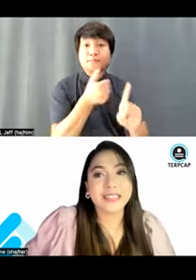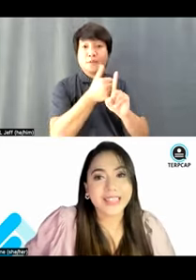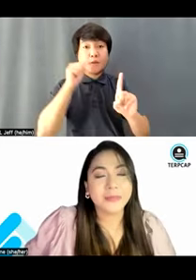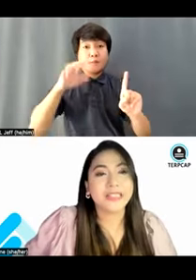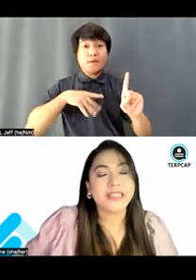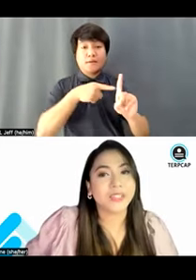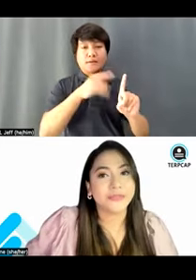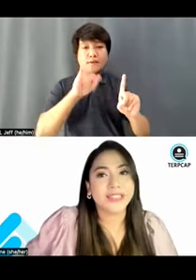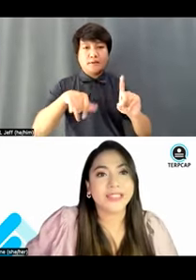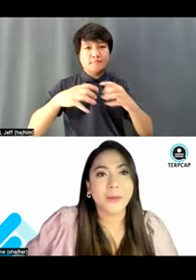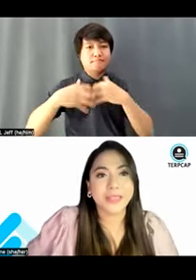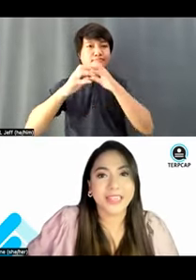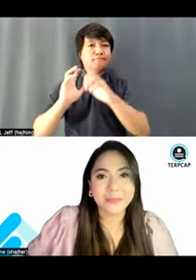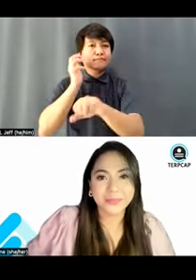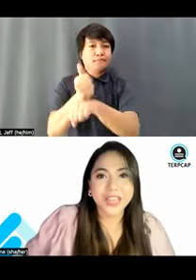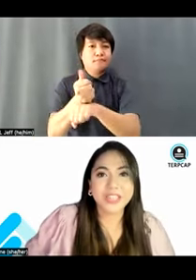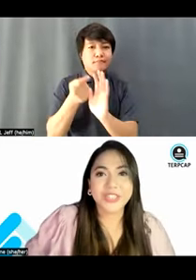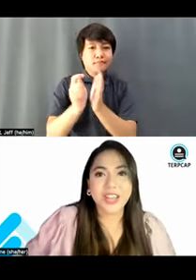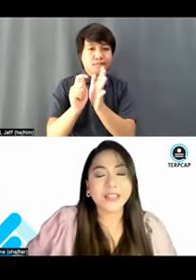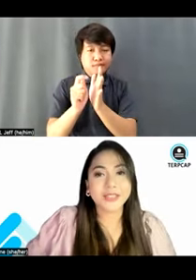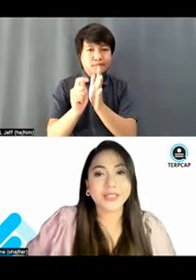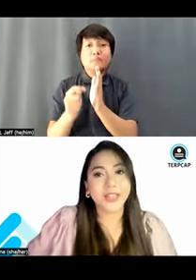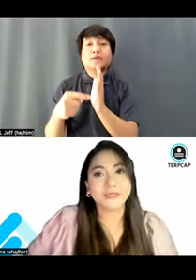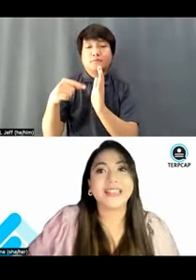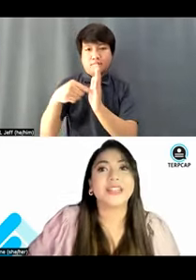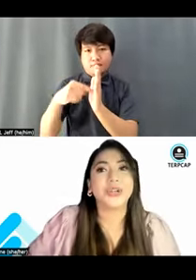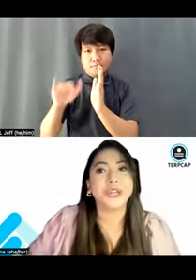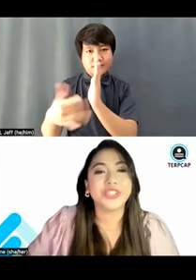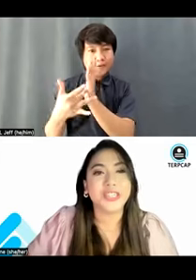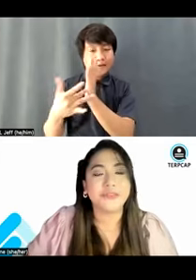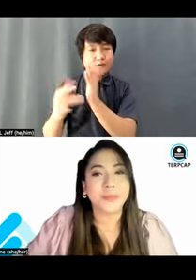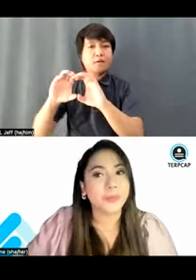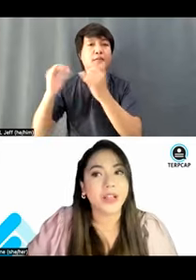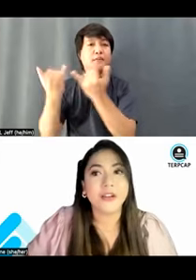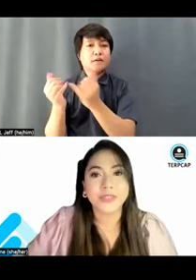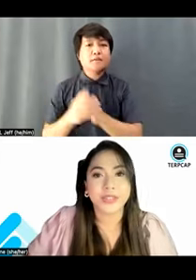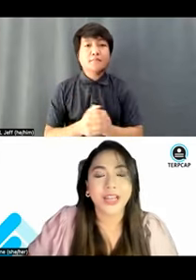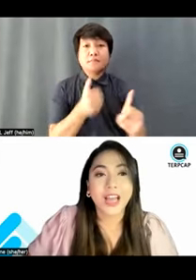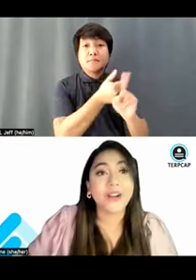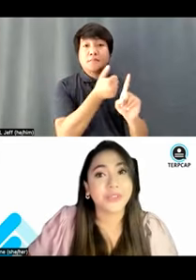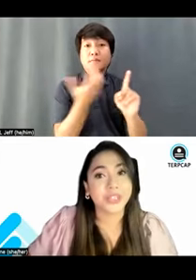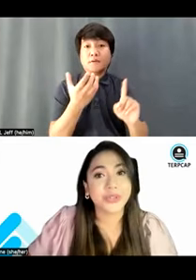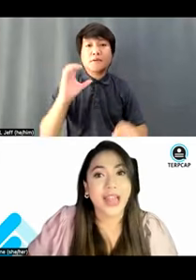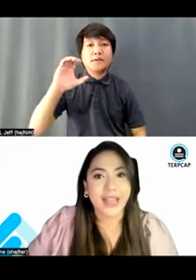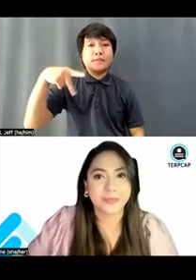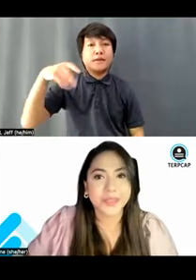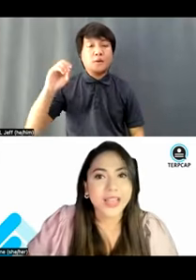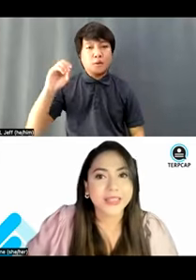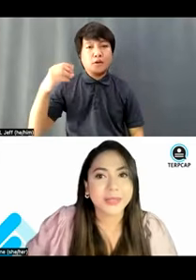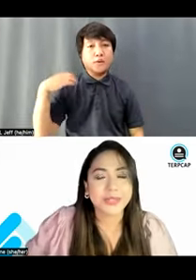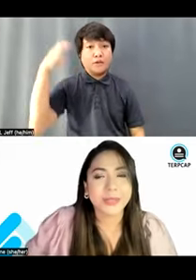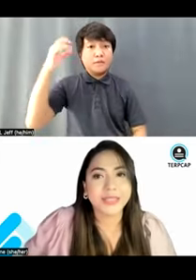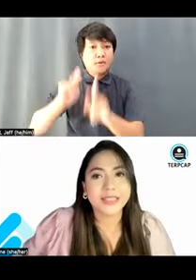accessibility services company. She also serves as the current chief people officer of Virtualahan,